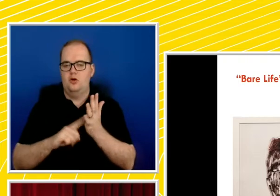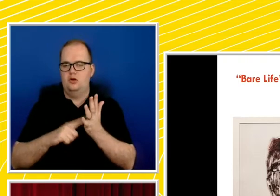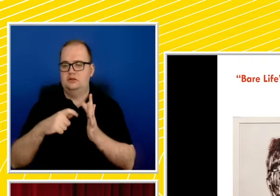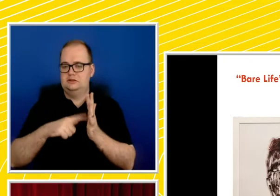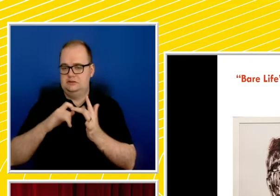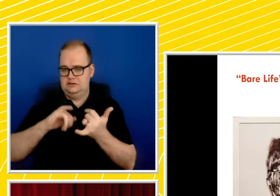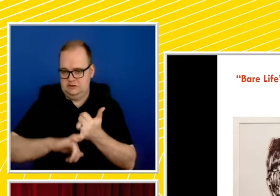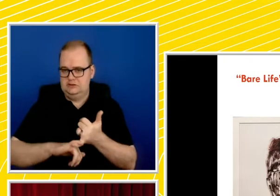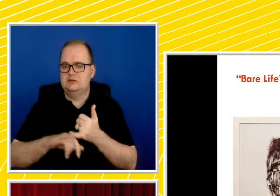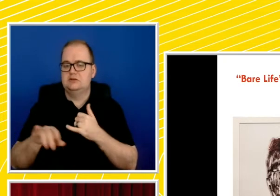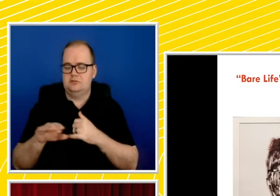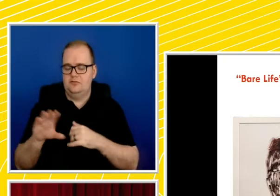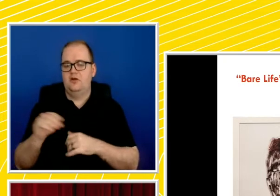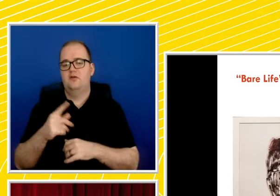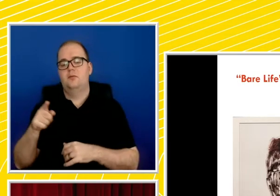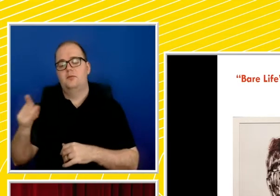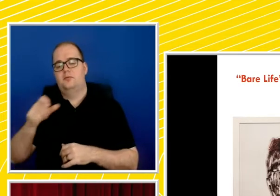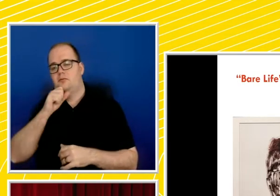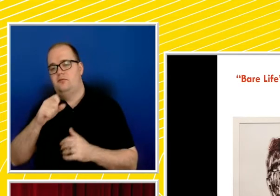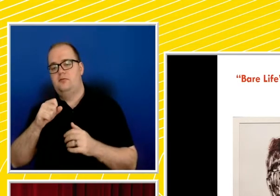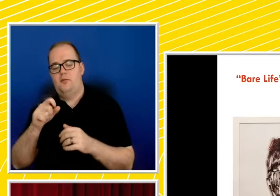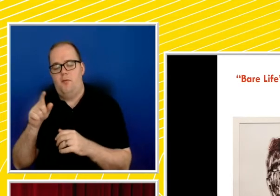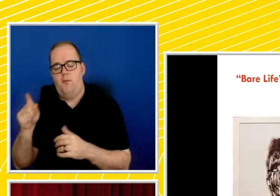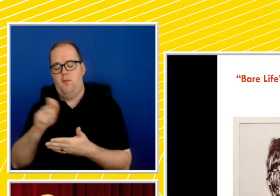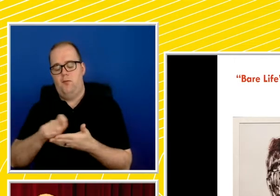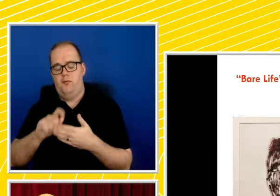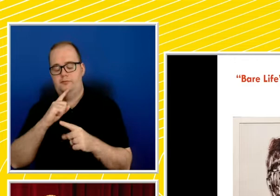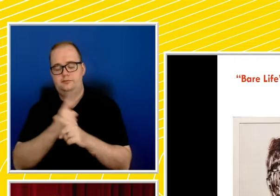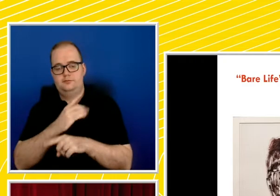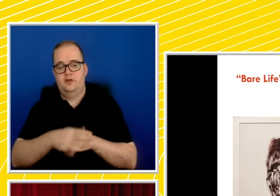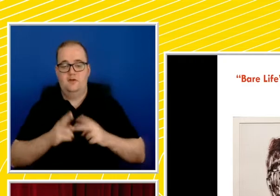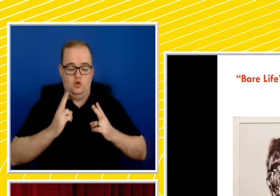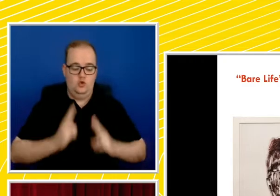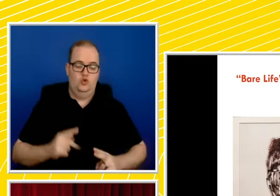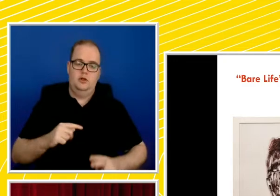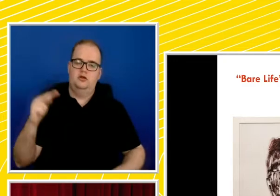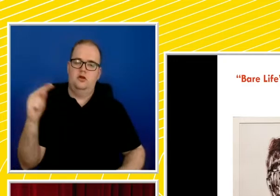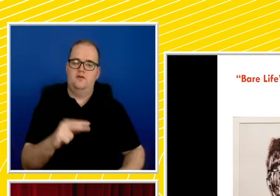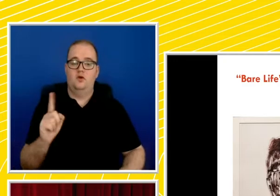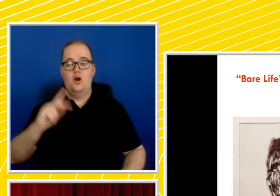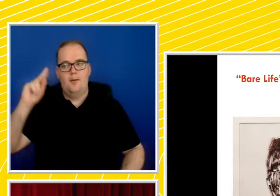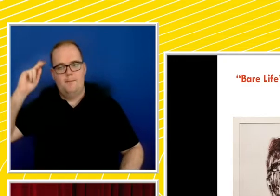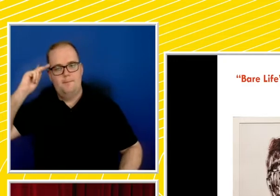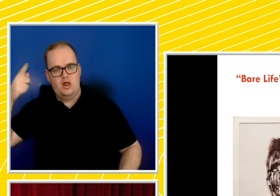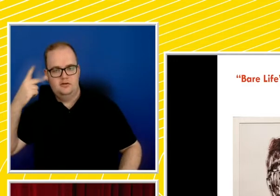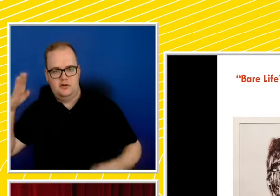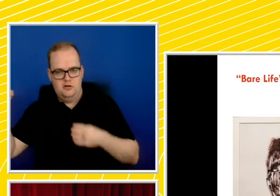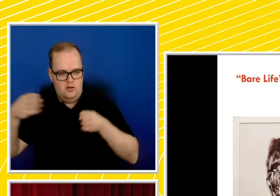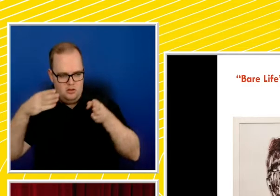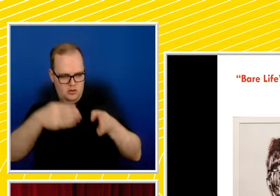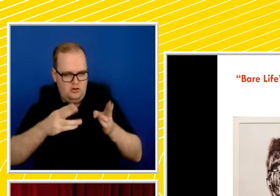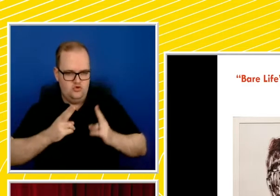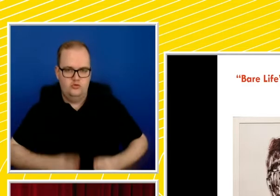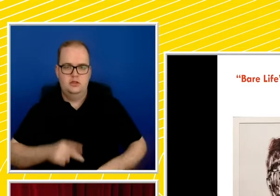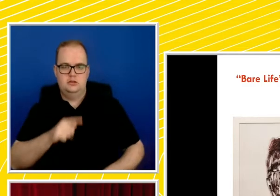Agamben defines modernity as the point where the human species becomes the focus of politics, the state, and by extension, the focus of the state